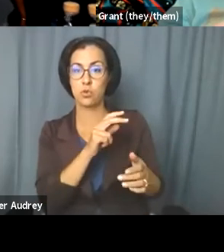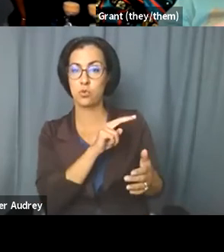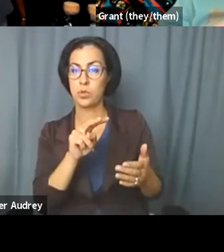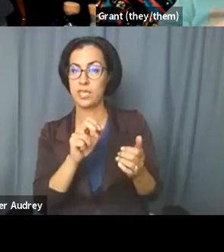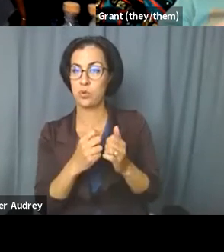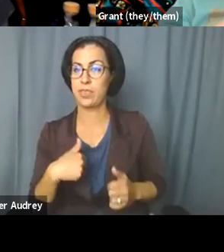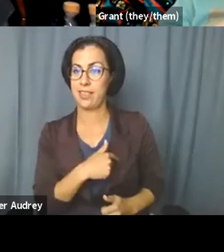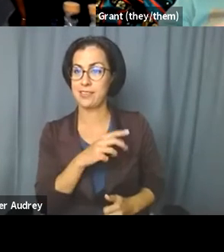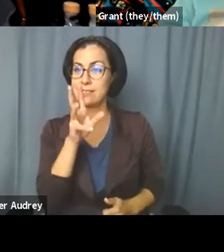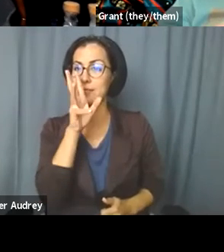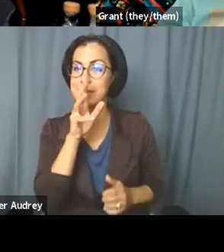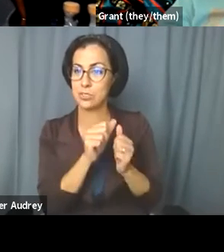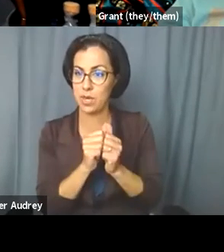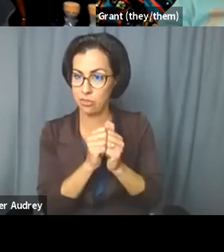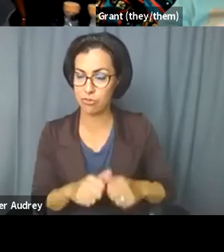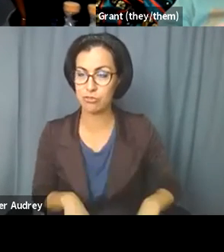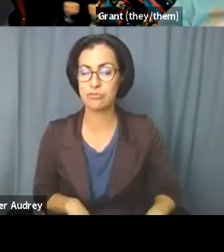just take a sentence at a time.